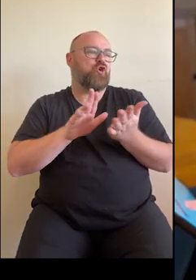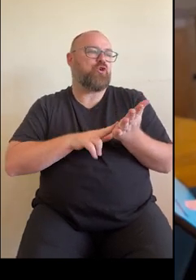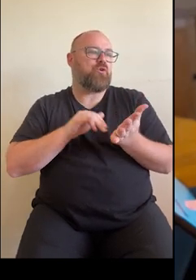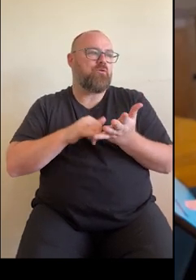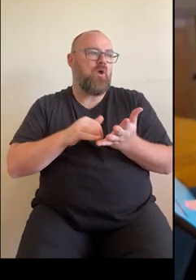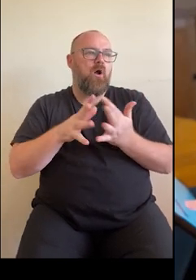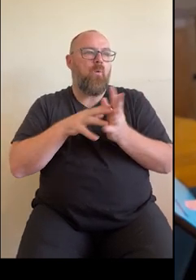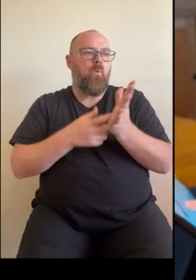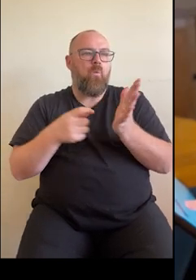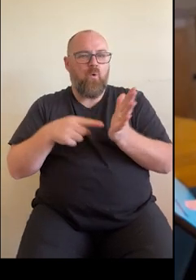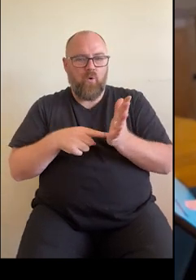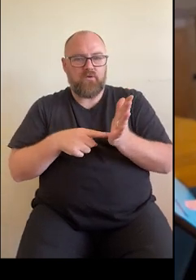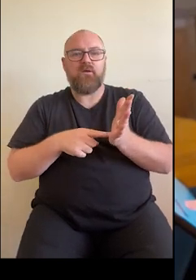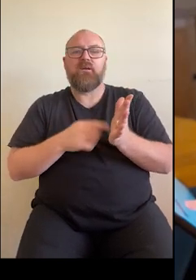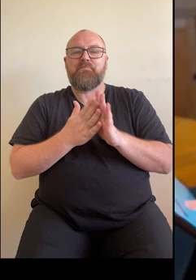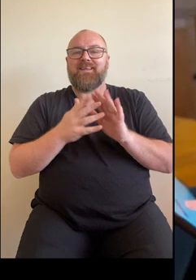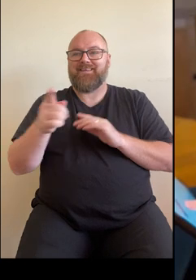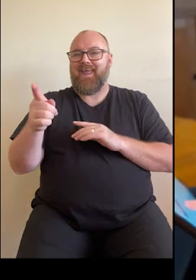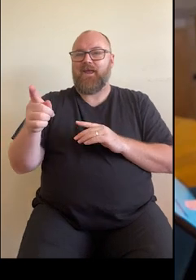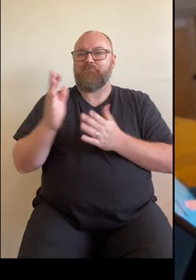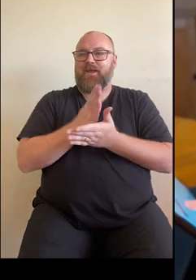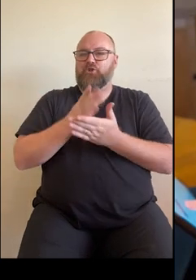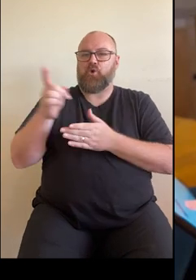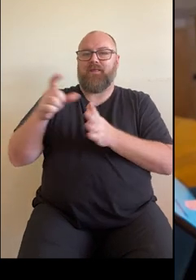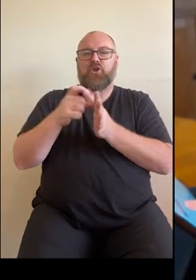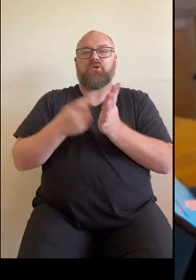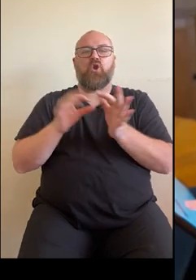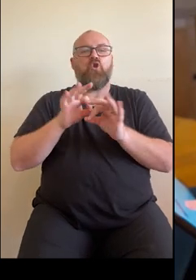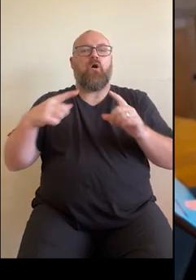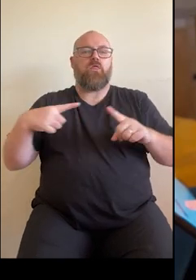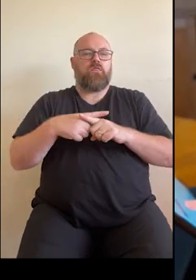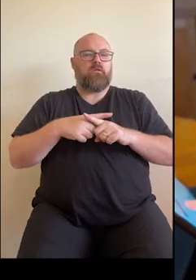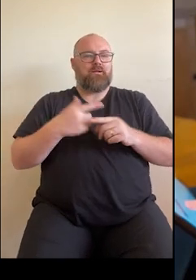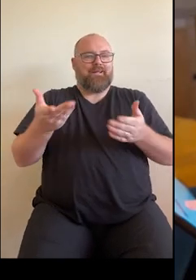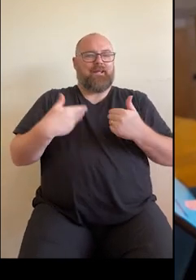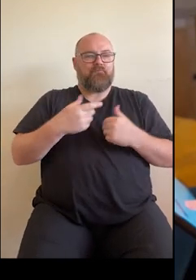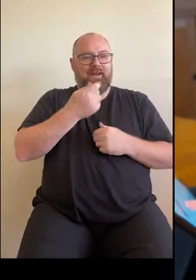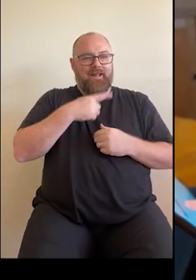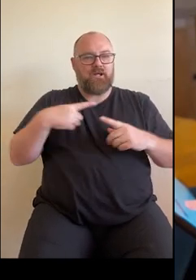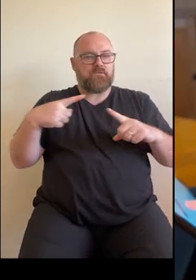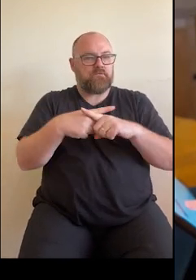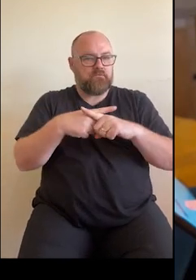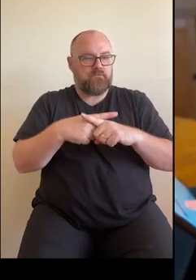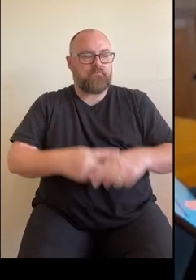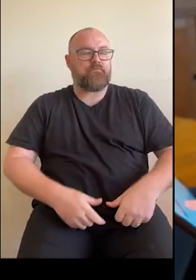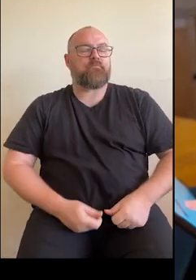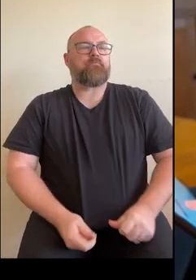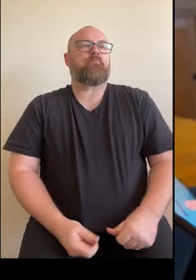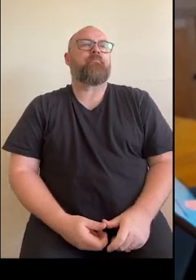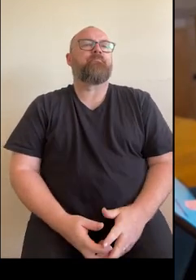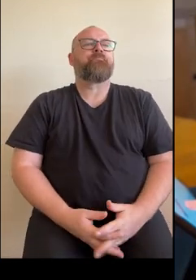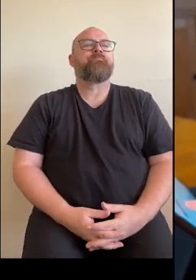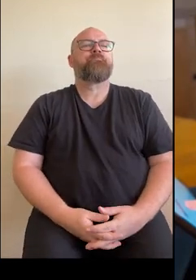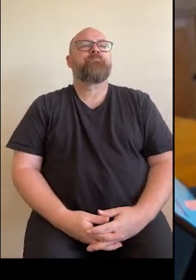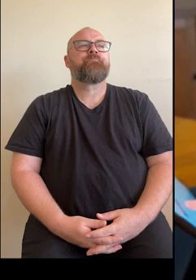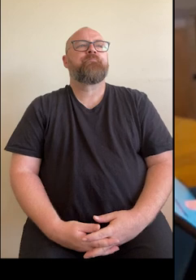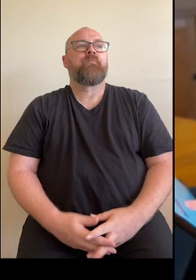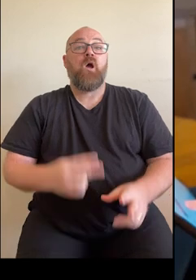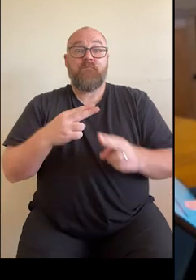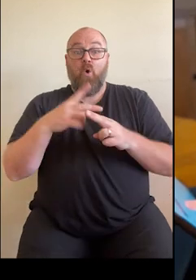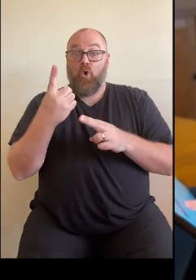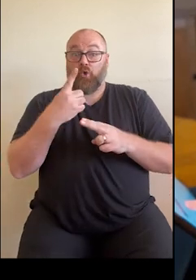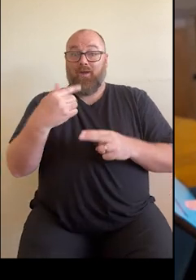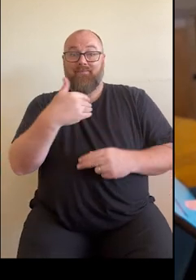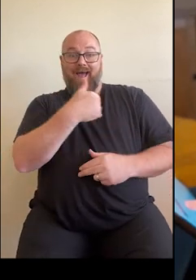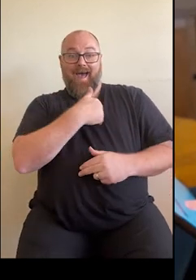providers avoid prescribing medications that may interact negatively with the ones that you're already taking. For people with a heart